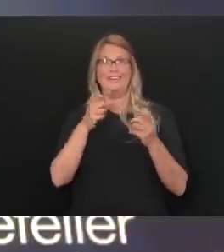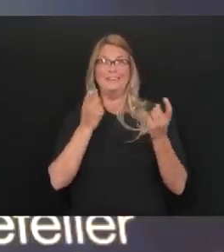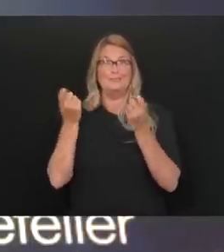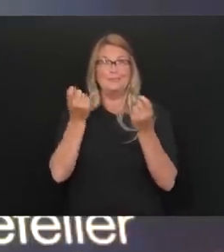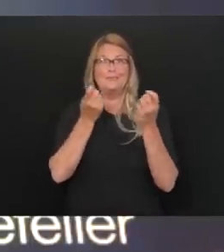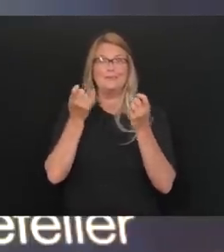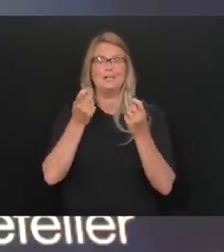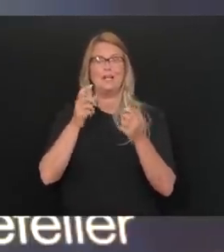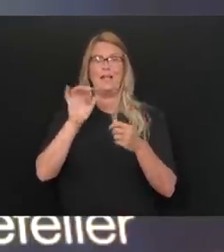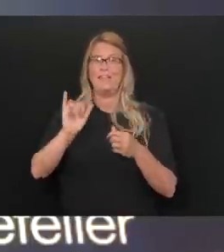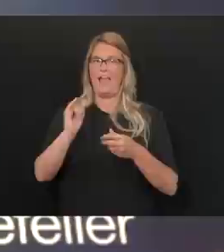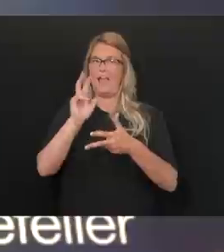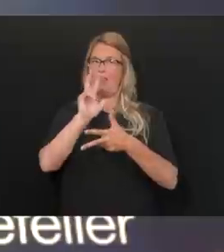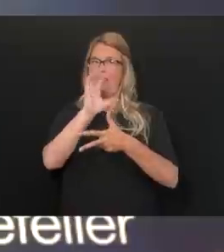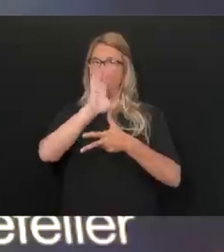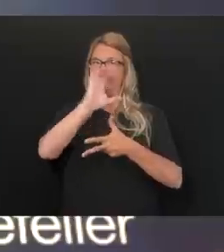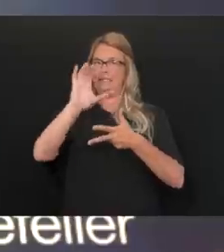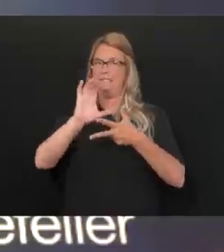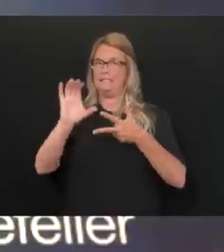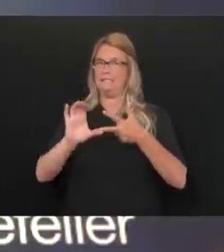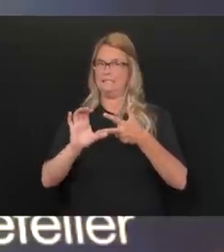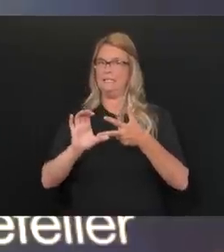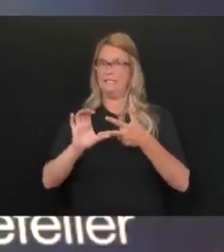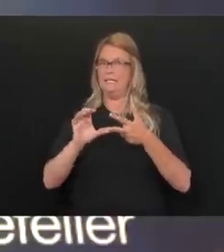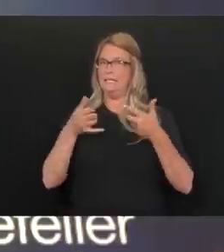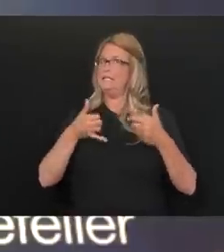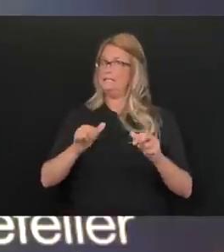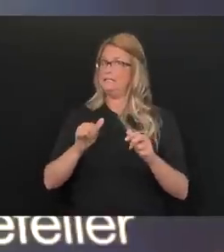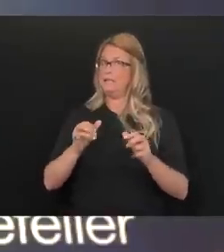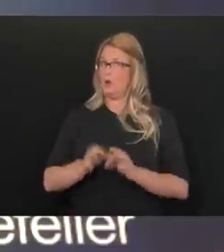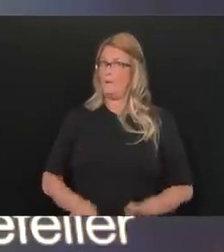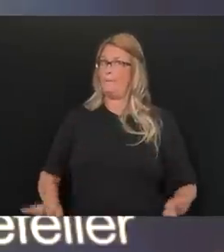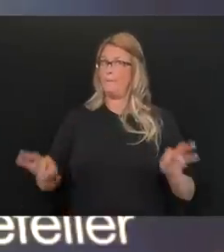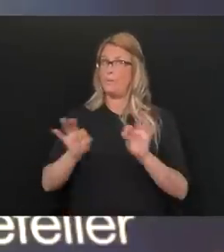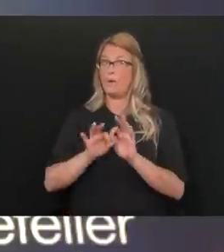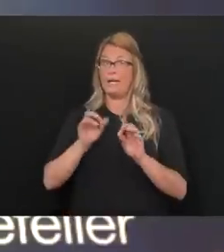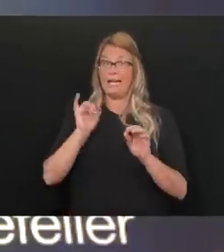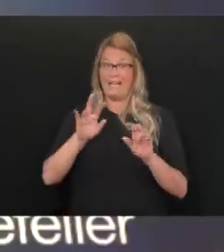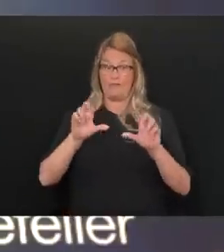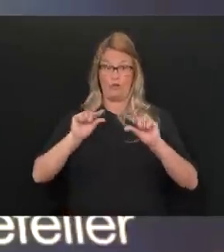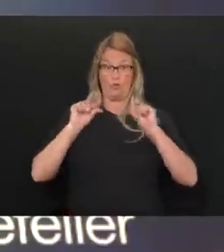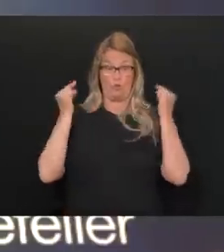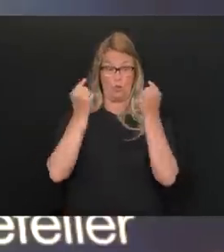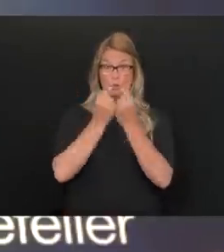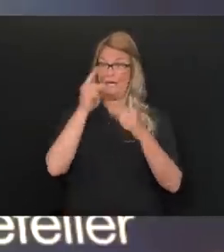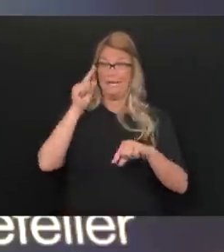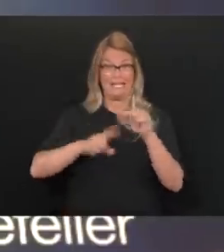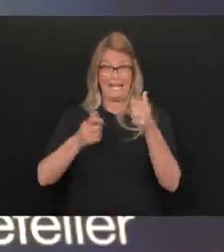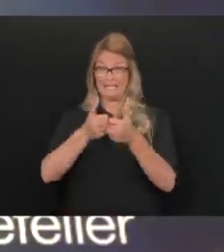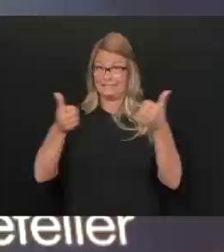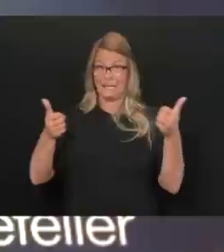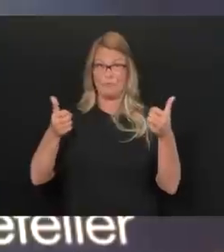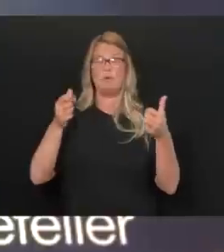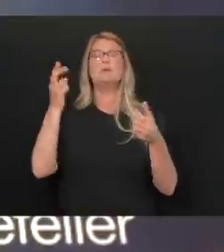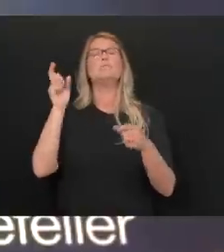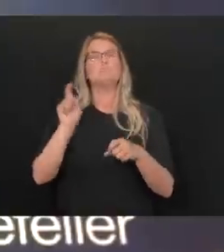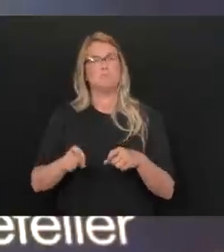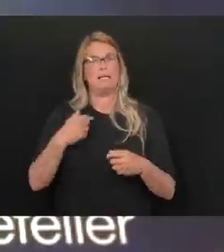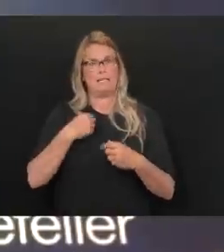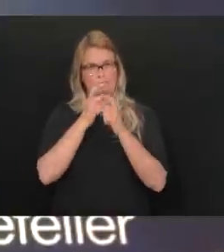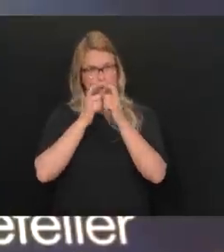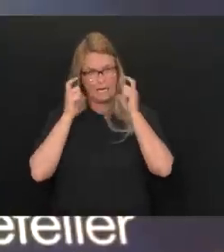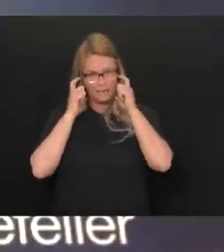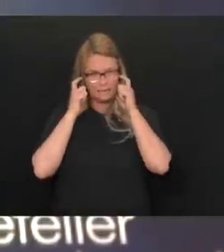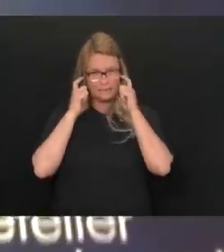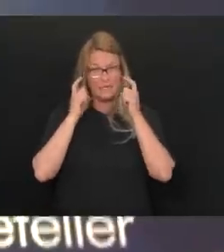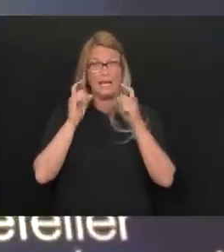three C's still pertain. So if you're in a group that you can't separate from, then people should all be wearing masks. But if you can stay separated,